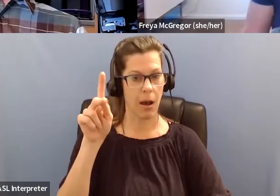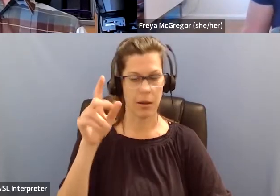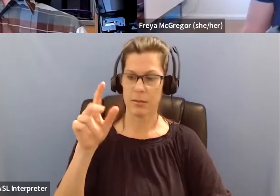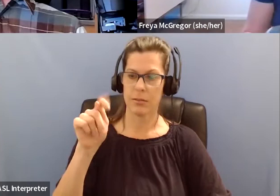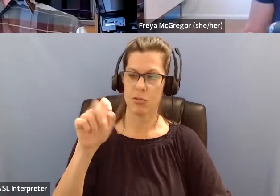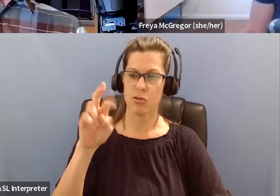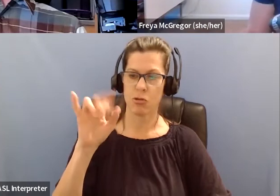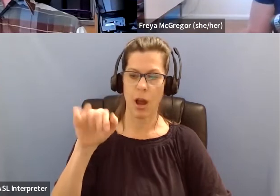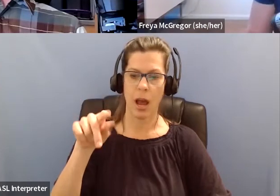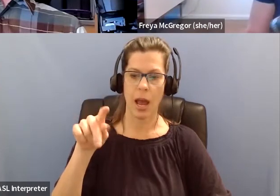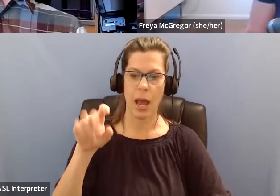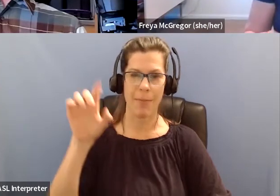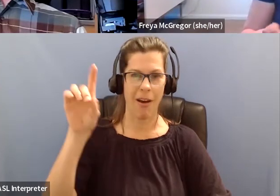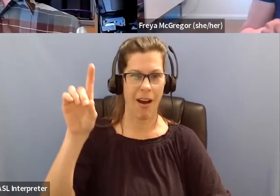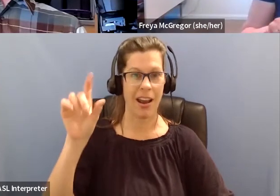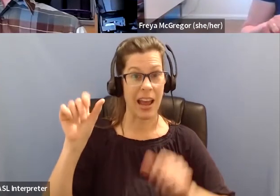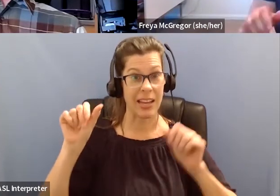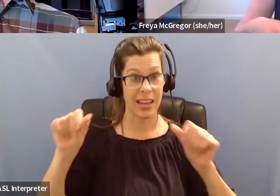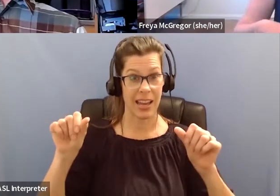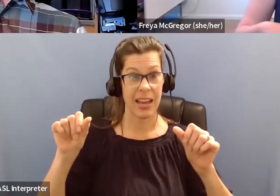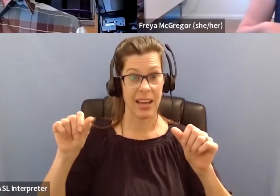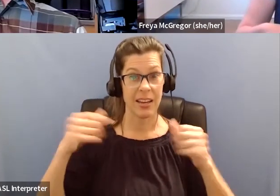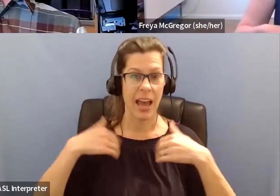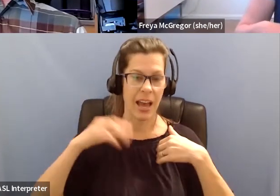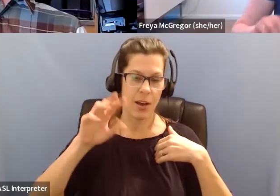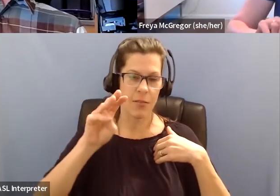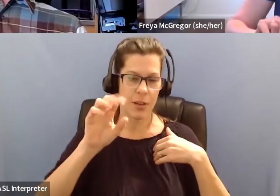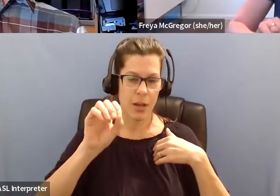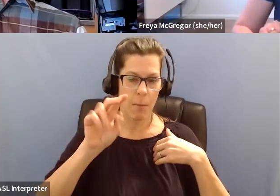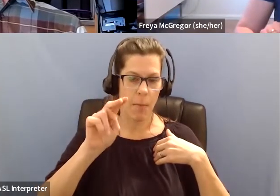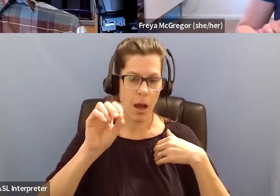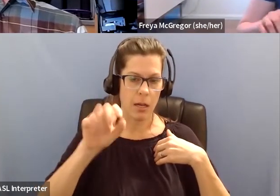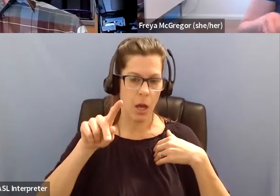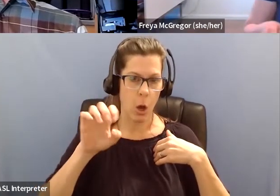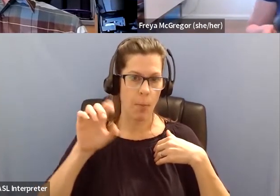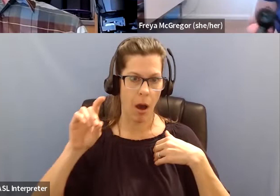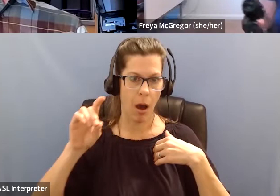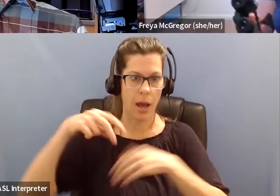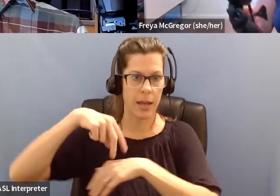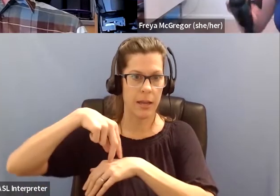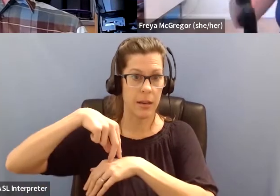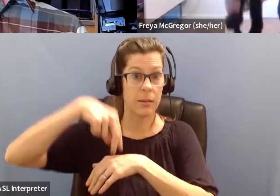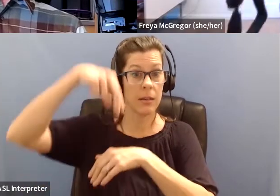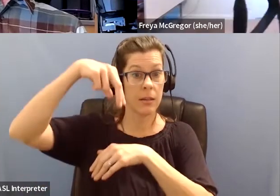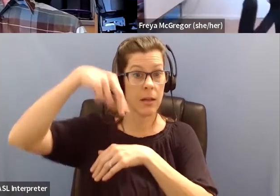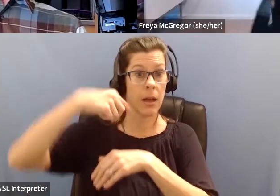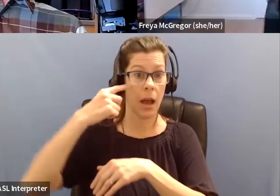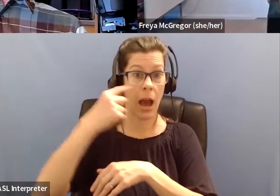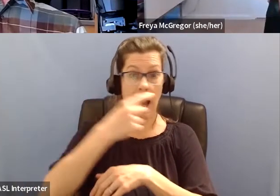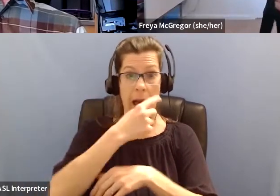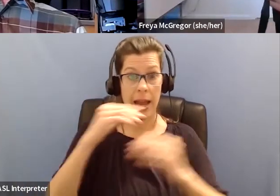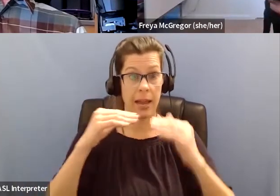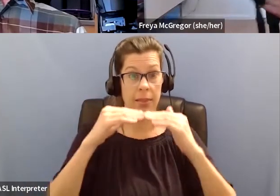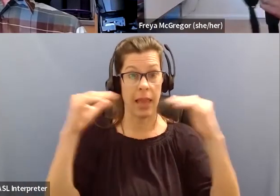by extending the monopod up to my eyes. But then you get into the